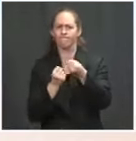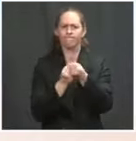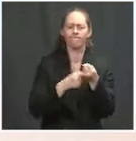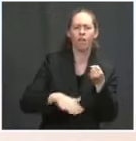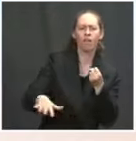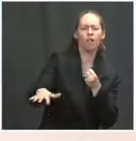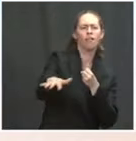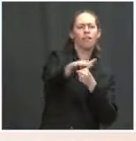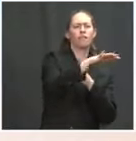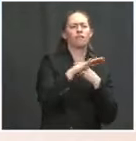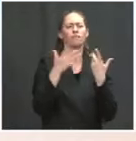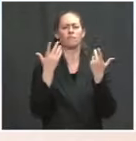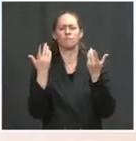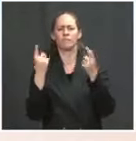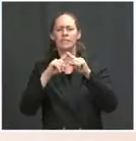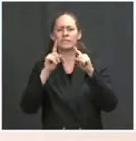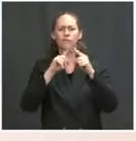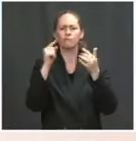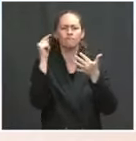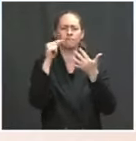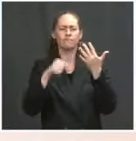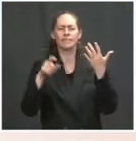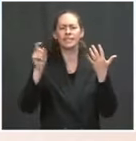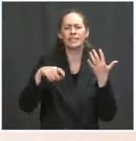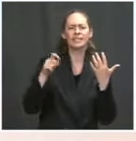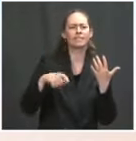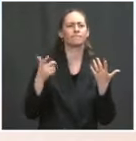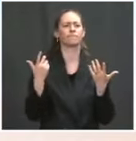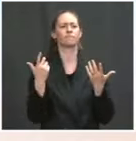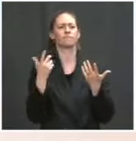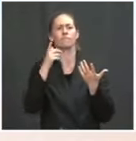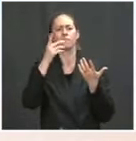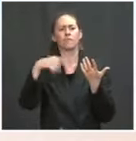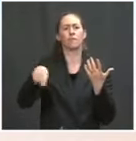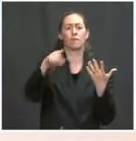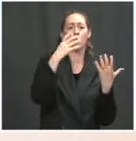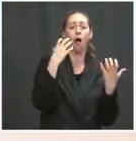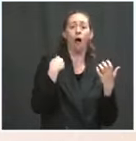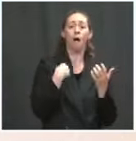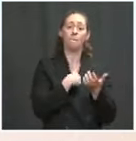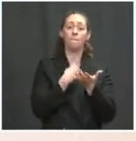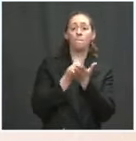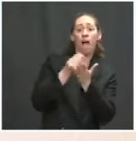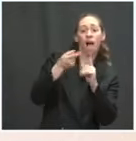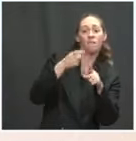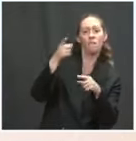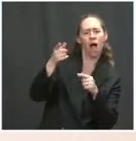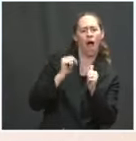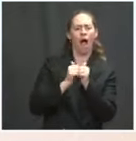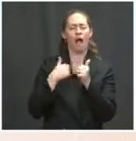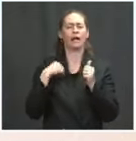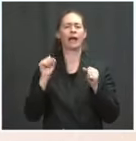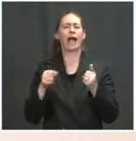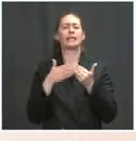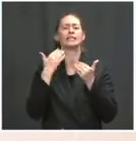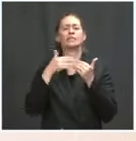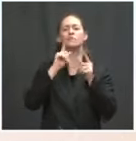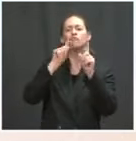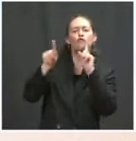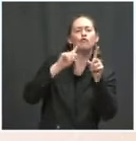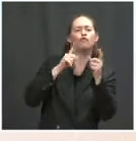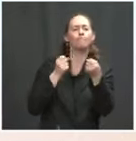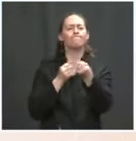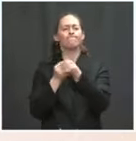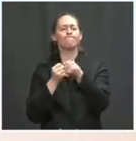markets for socially disadvantaged producers and for local and regional food production. So we're going to continue to proceed forward.